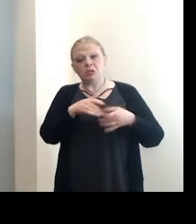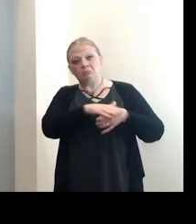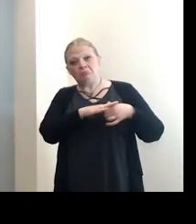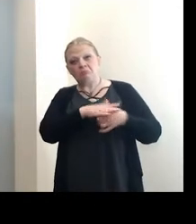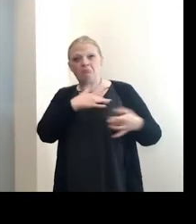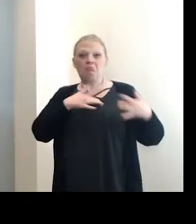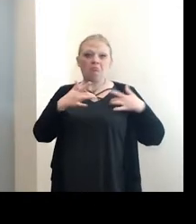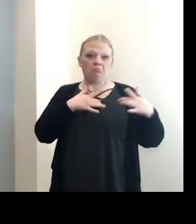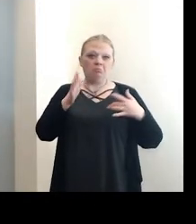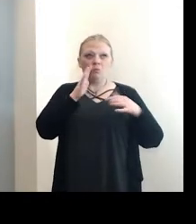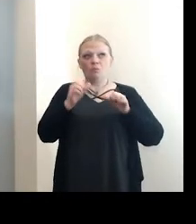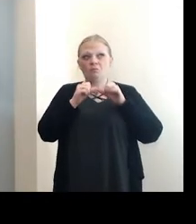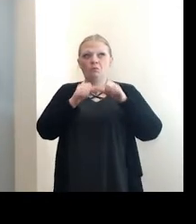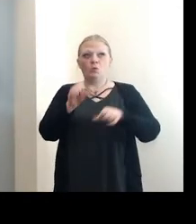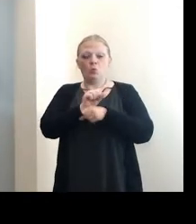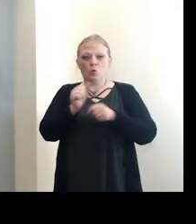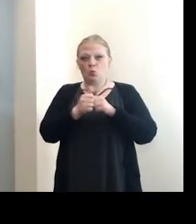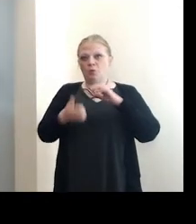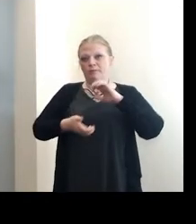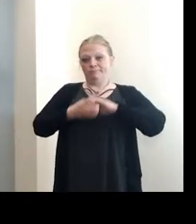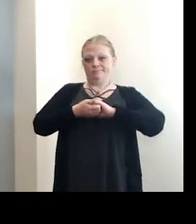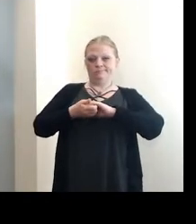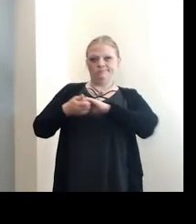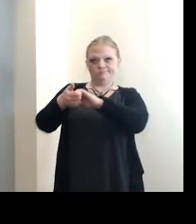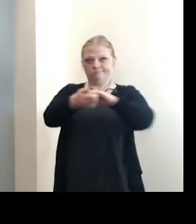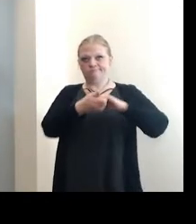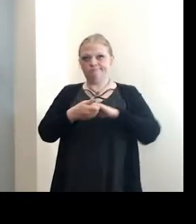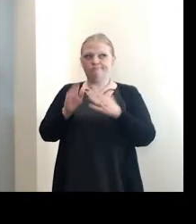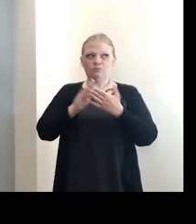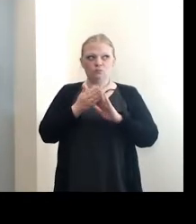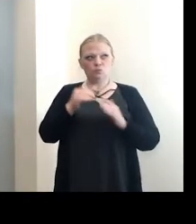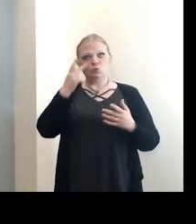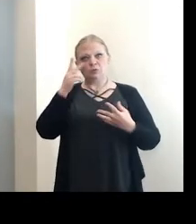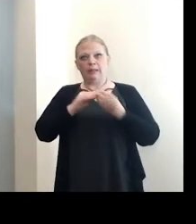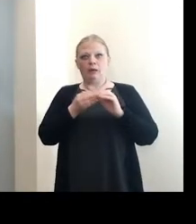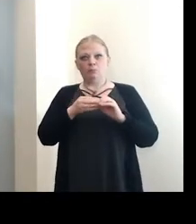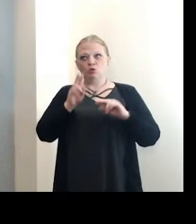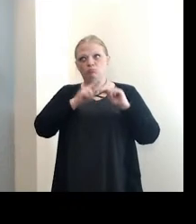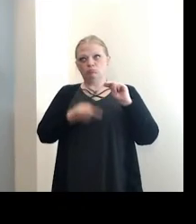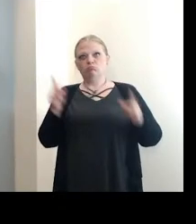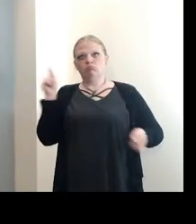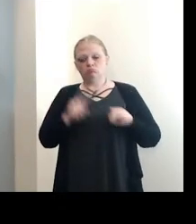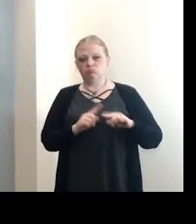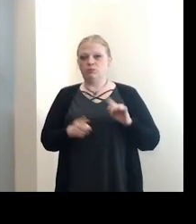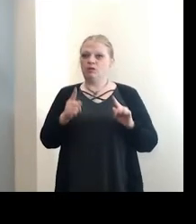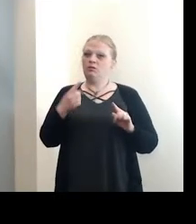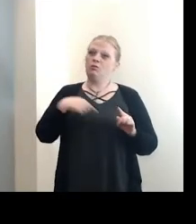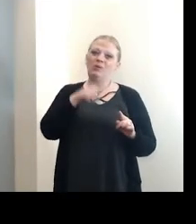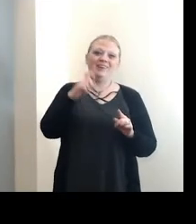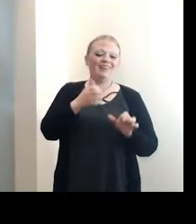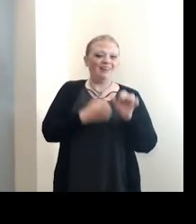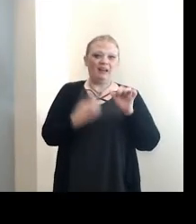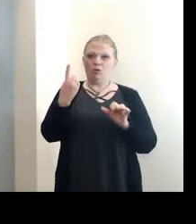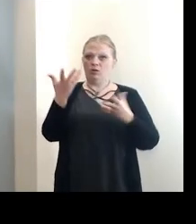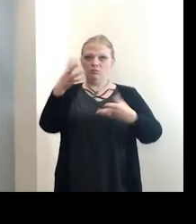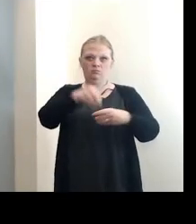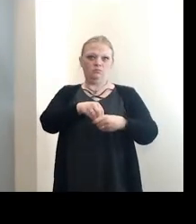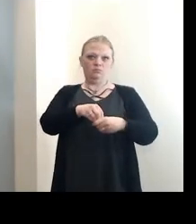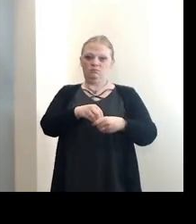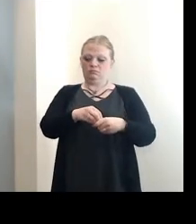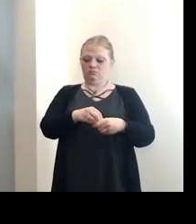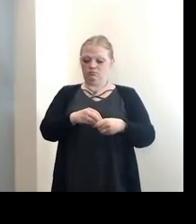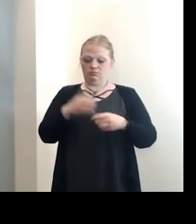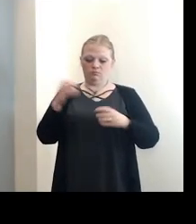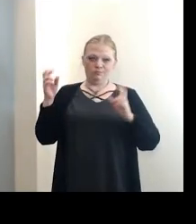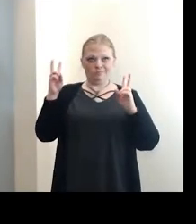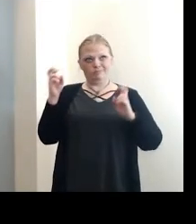and we're going to continue to work with our partners across the community to see those numbers drop. But we need everyone to play a role so that we can